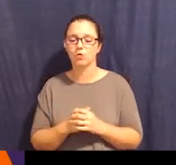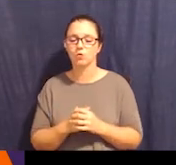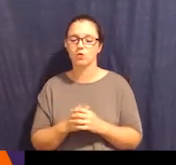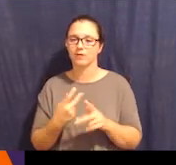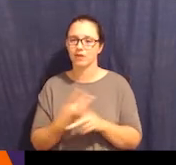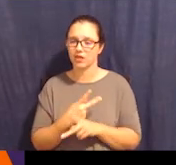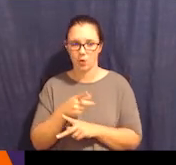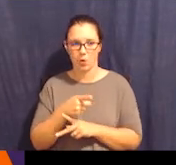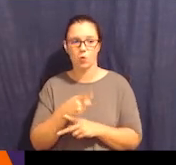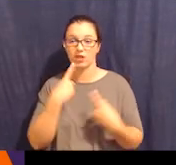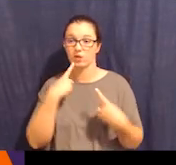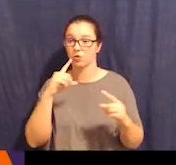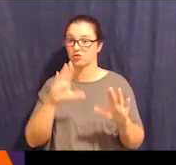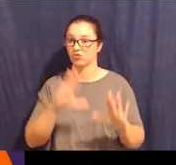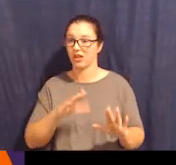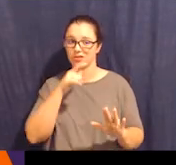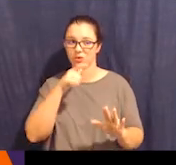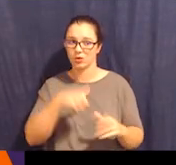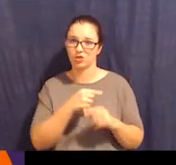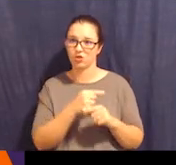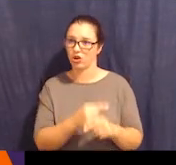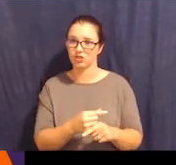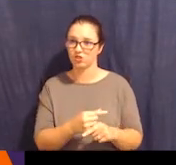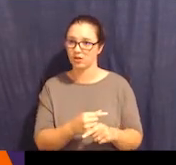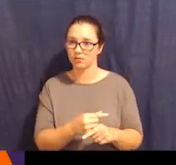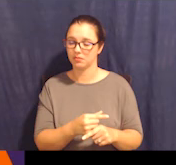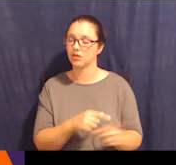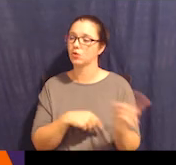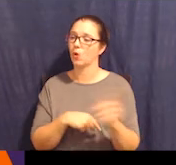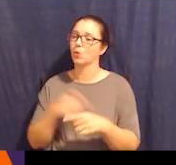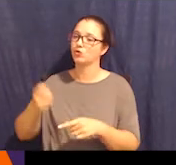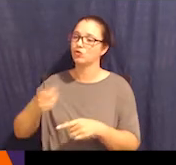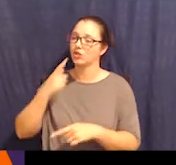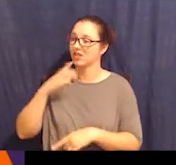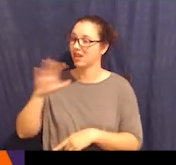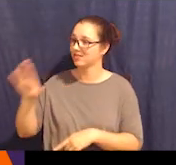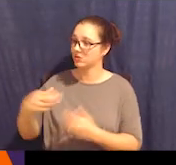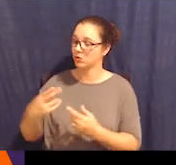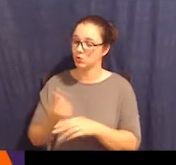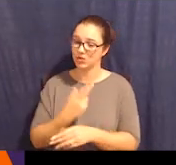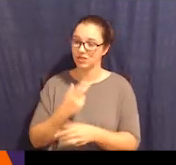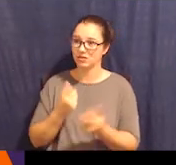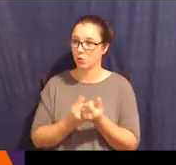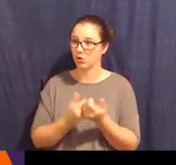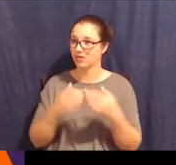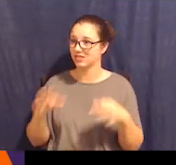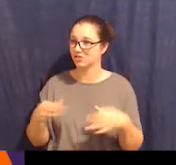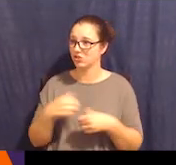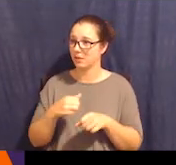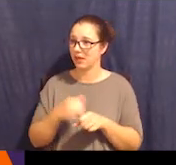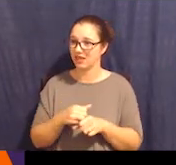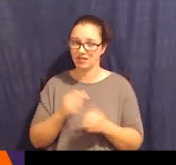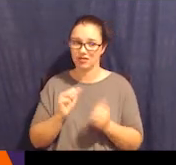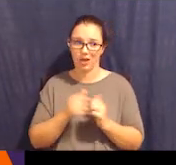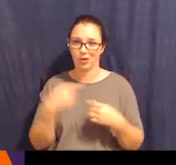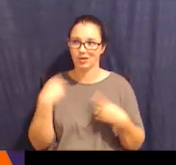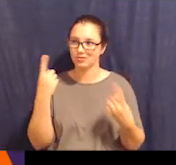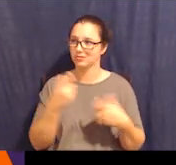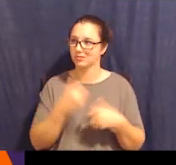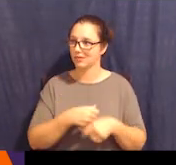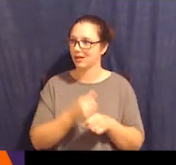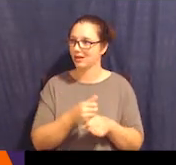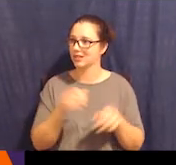judge and say, listen, using supported decision making, this is how they've been making their decisions. Let's go ahead and aim and end this